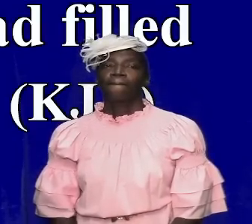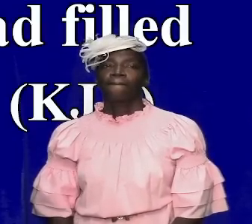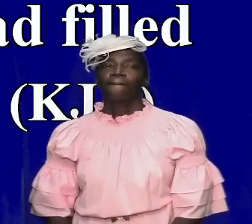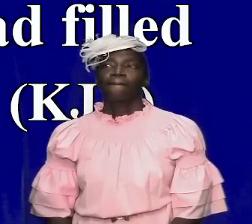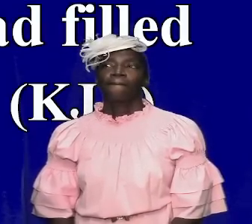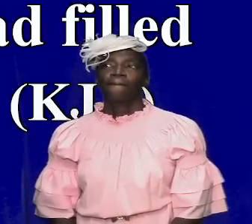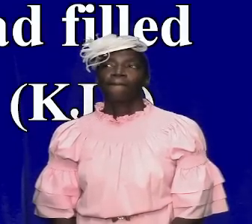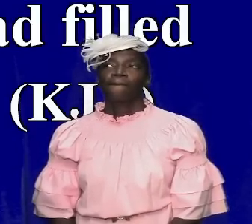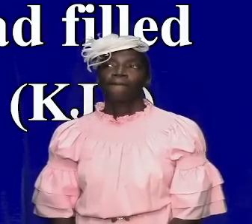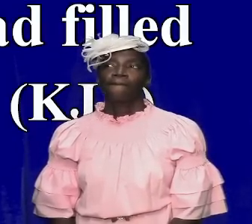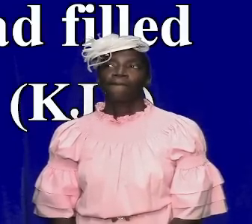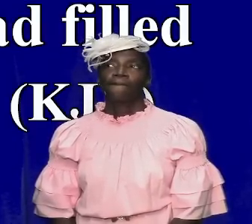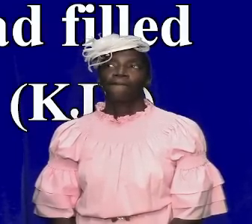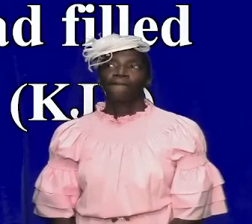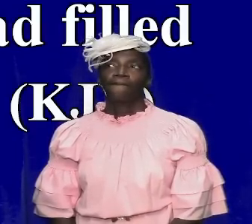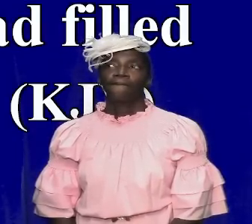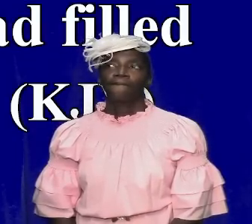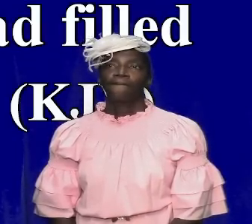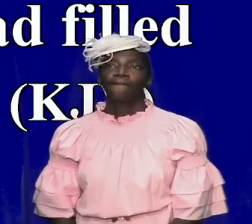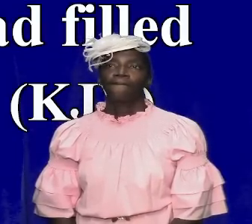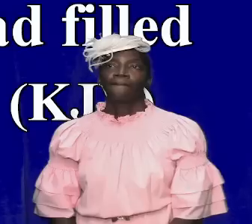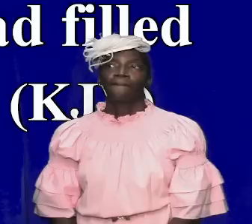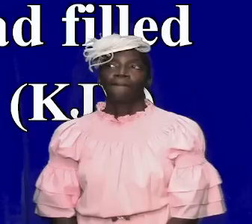it now after this